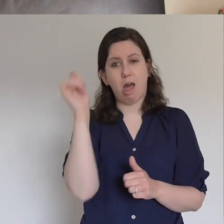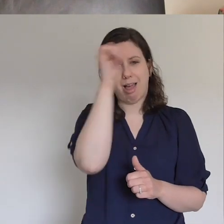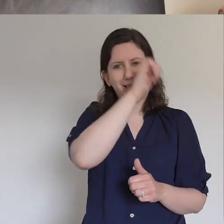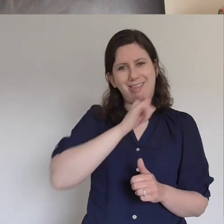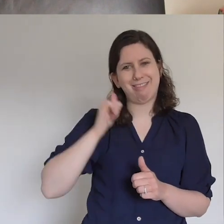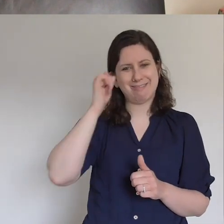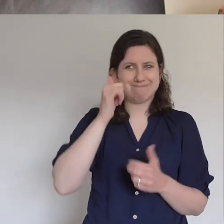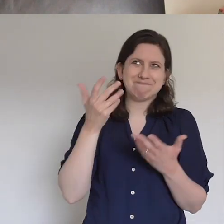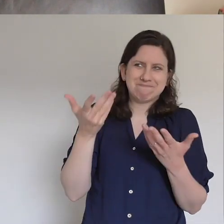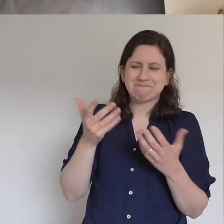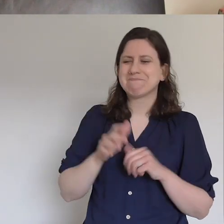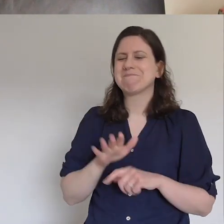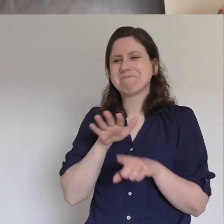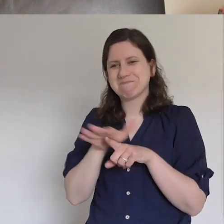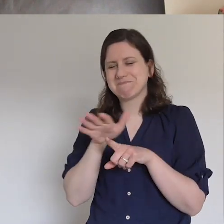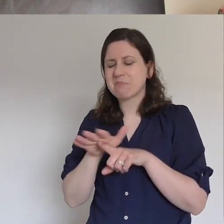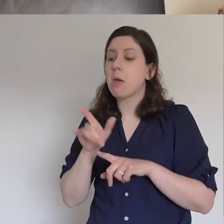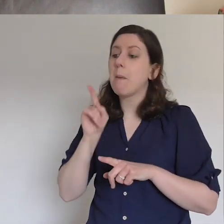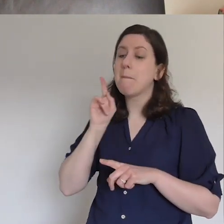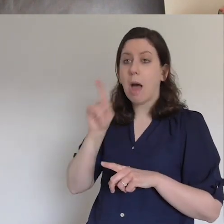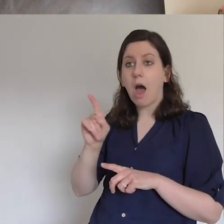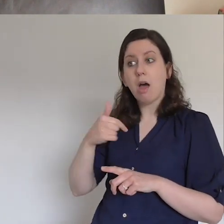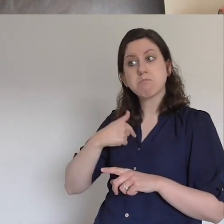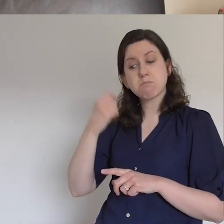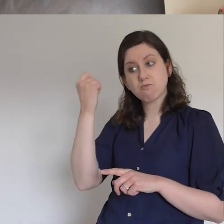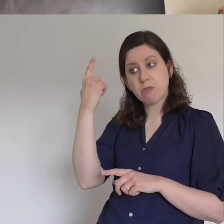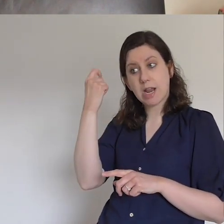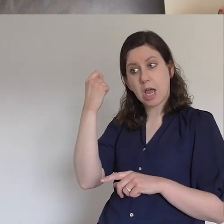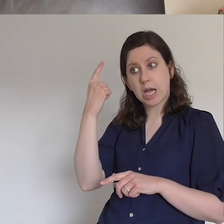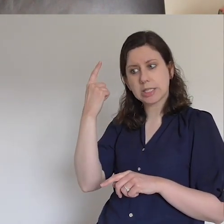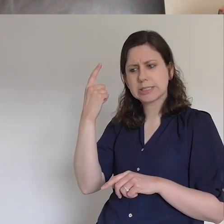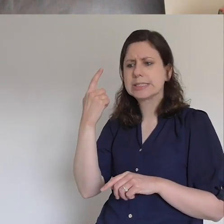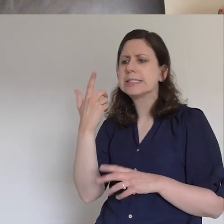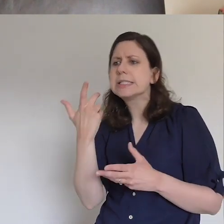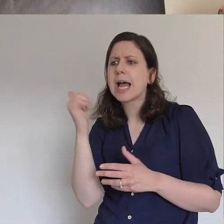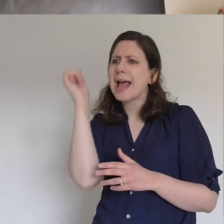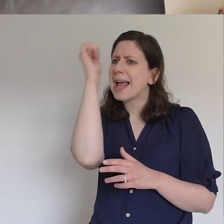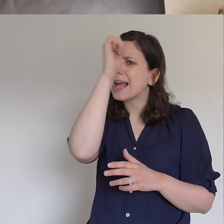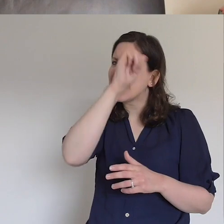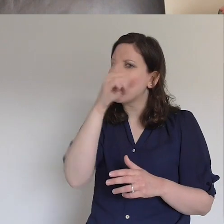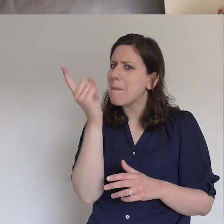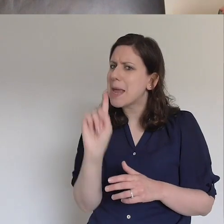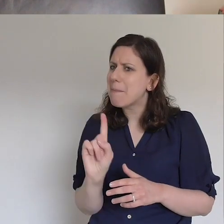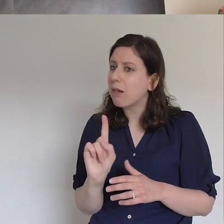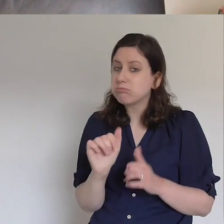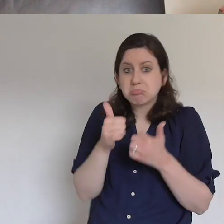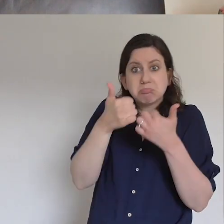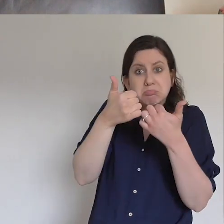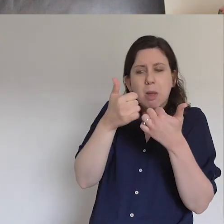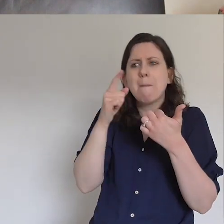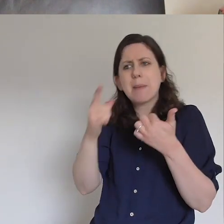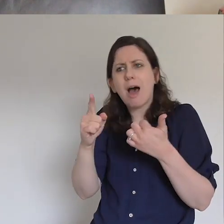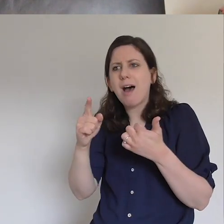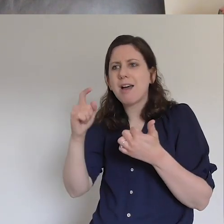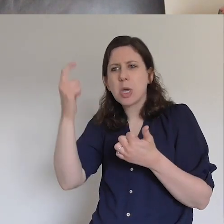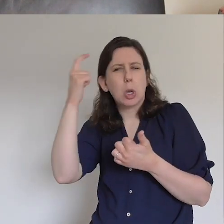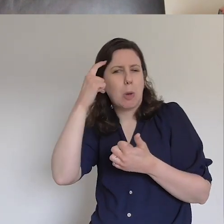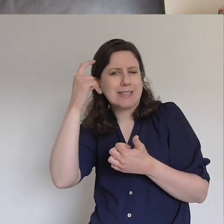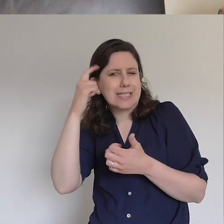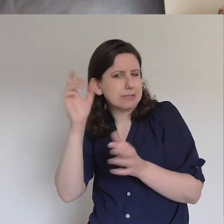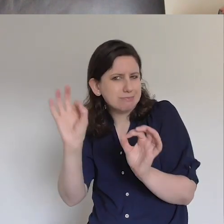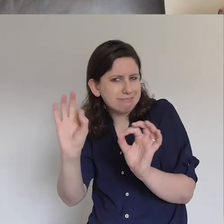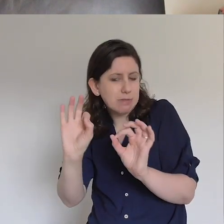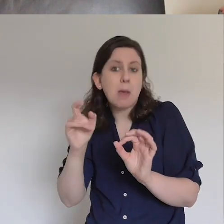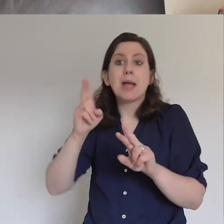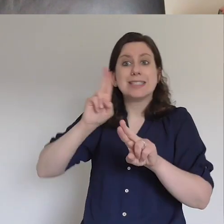realise that if someone's really clever, they've often got very little common sense. Like, my old man can solve any theory known to mankind,